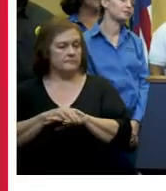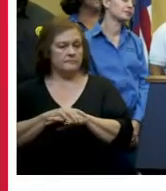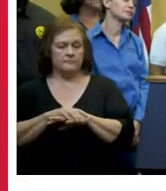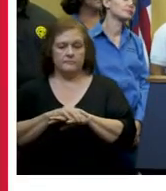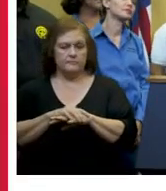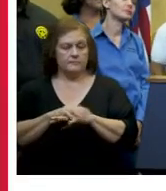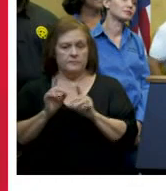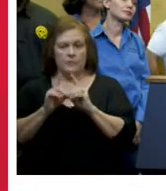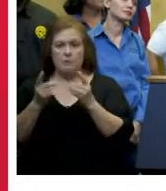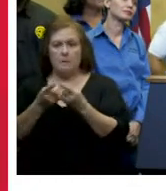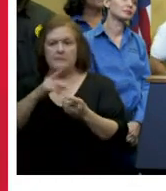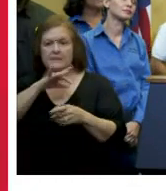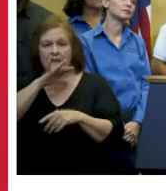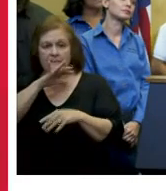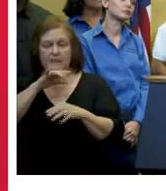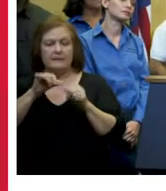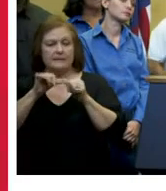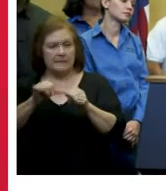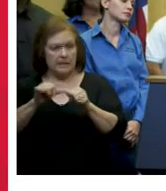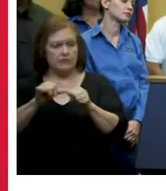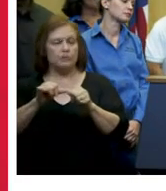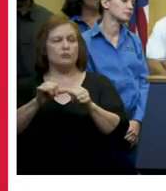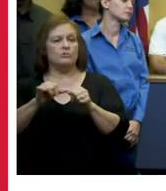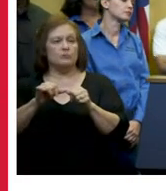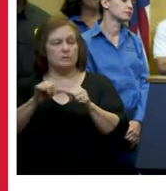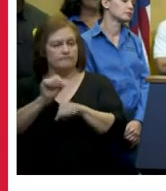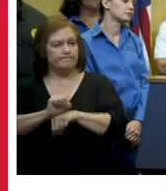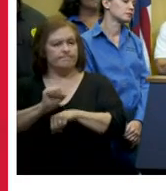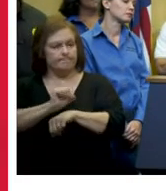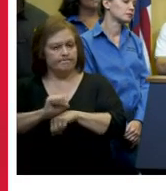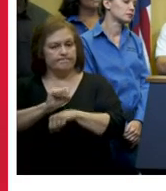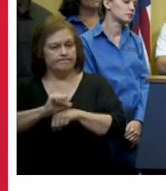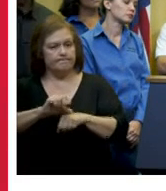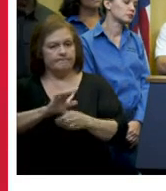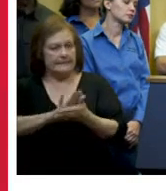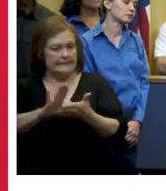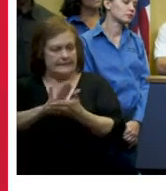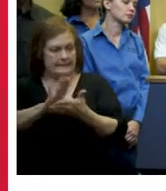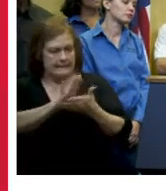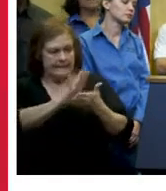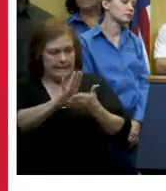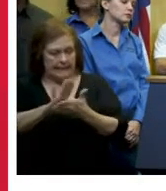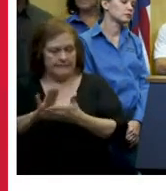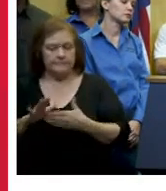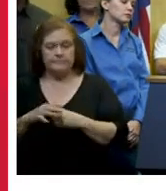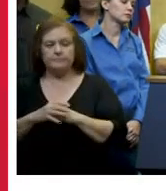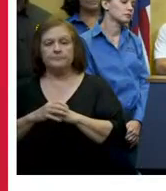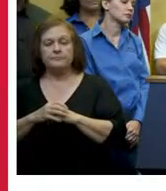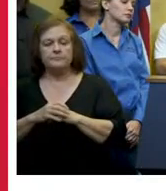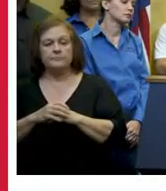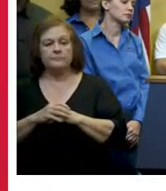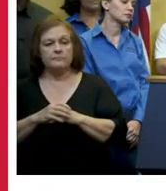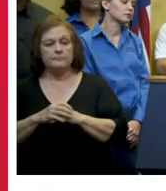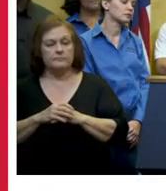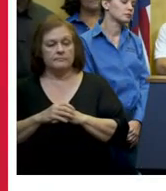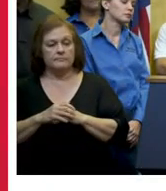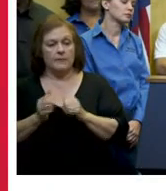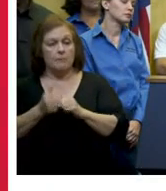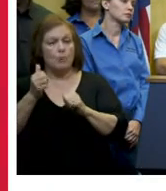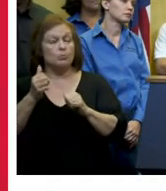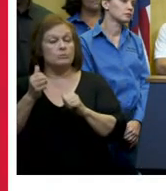the department of sanitation continues to remove debris on major thoroughfares the most important